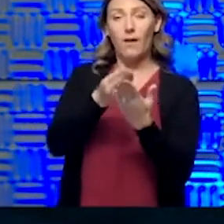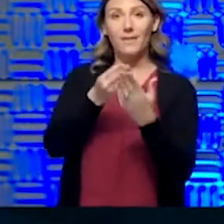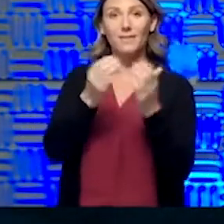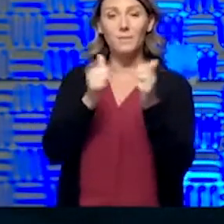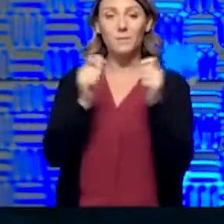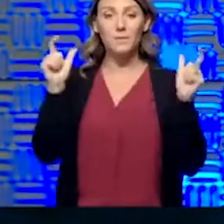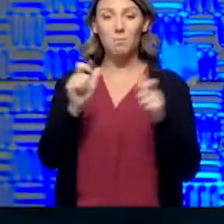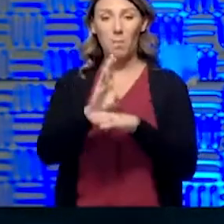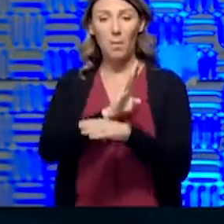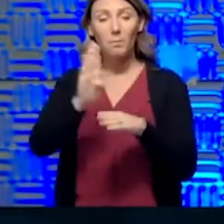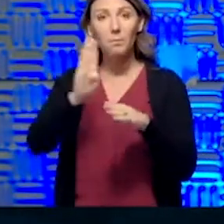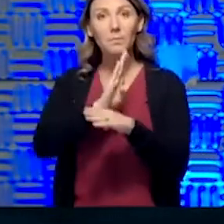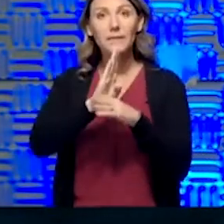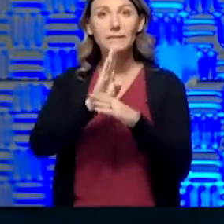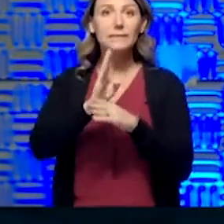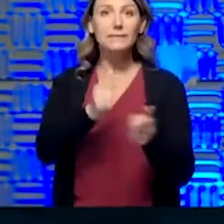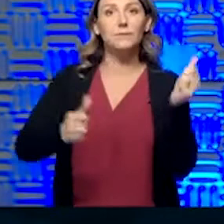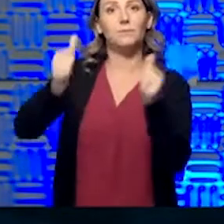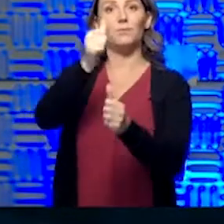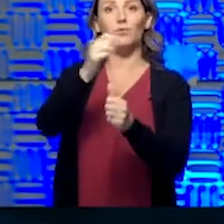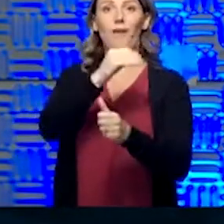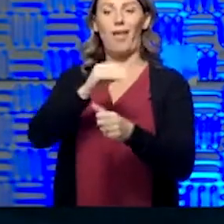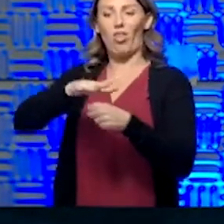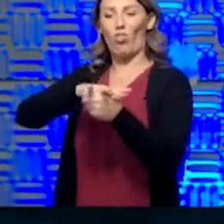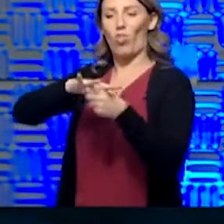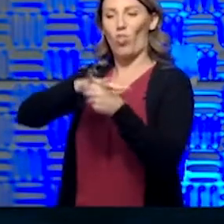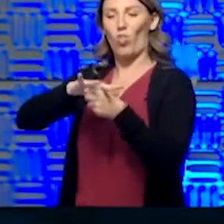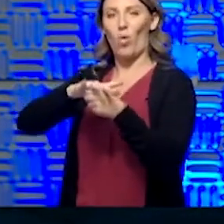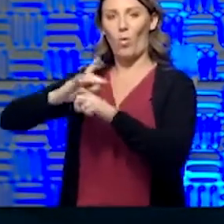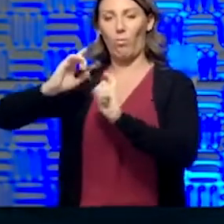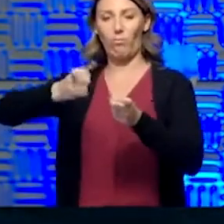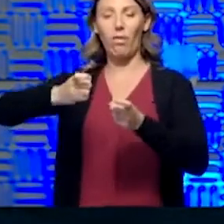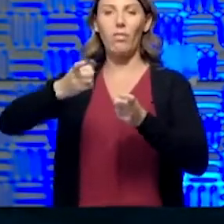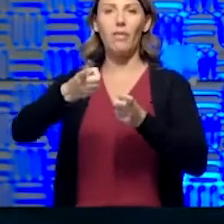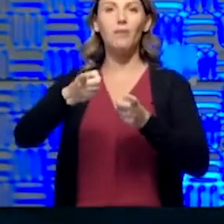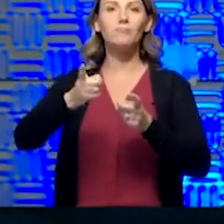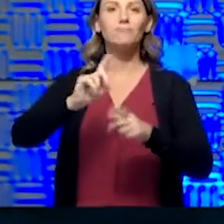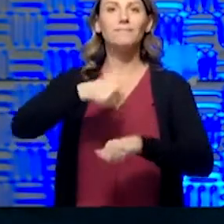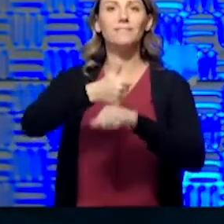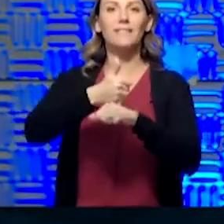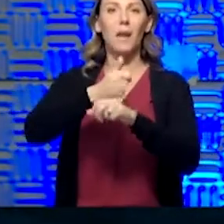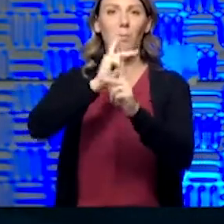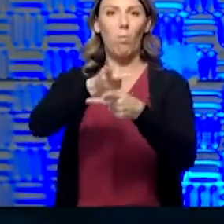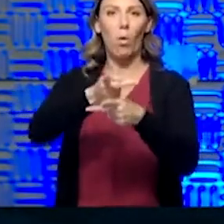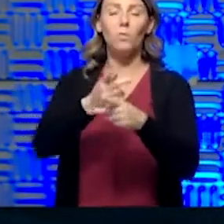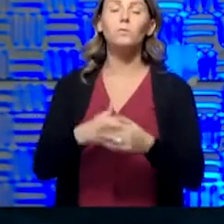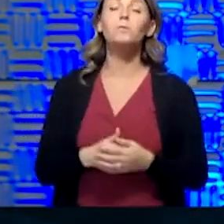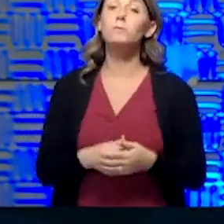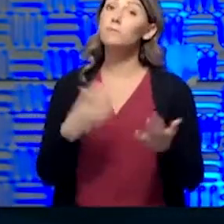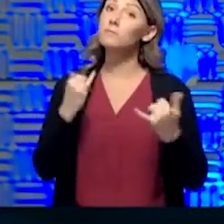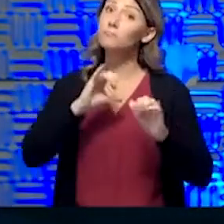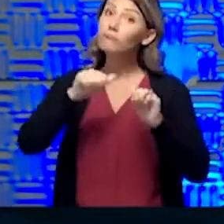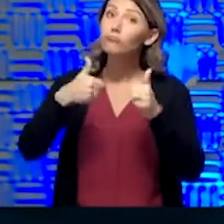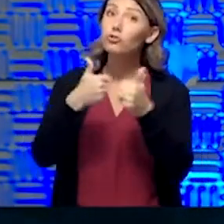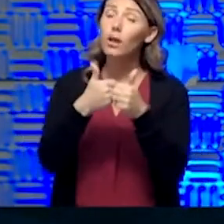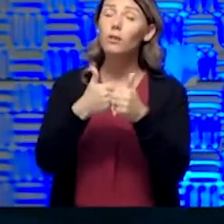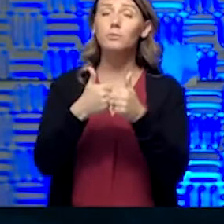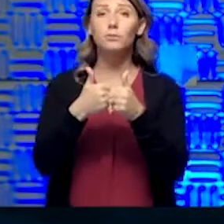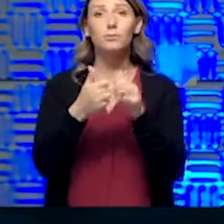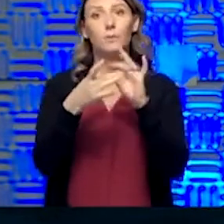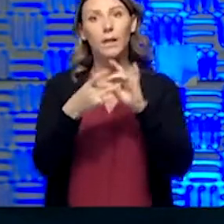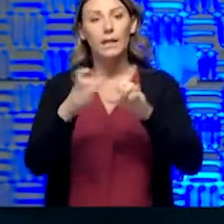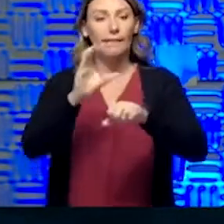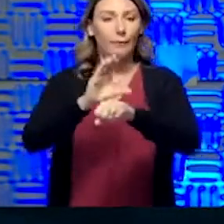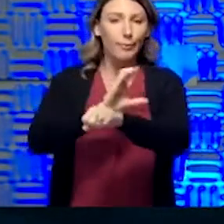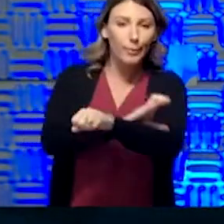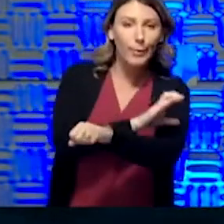Administration and our local lenders beginning making loans this Monday. Obviously, challenges are still there with the computer and the magnitude